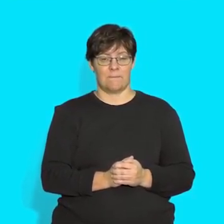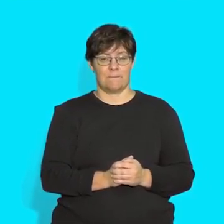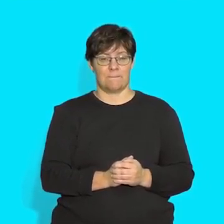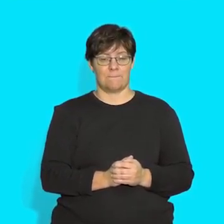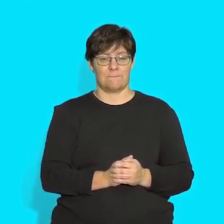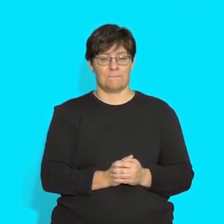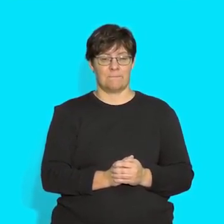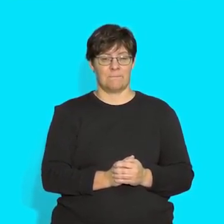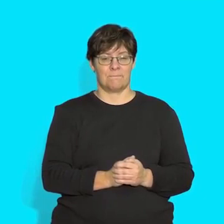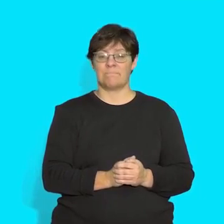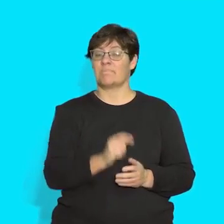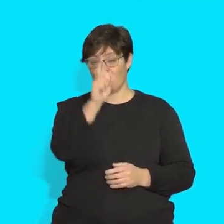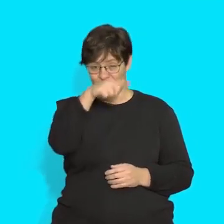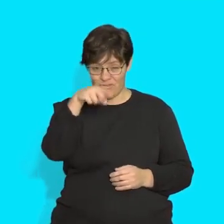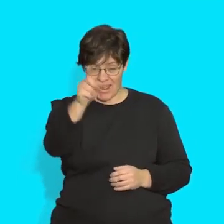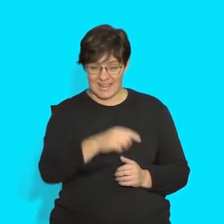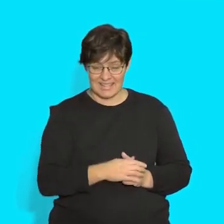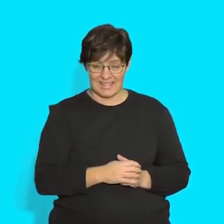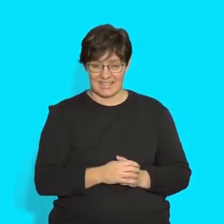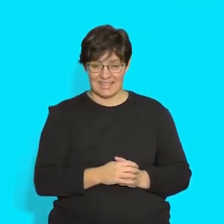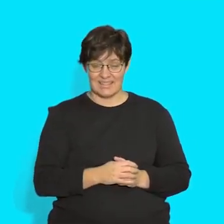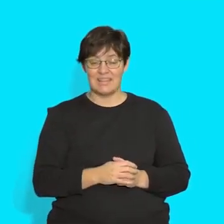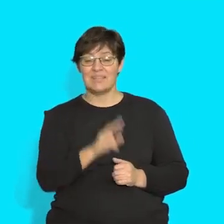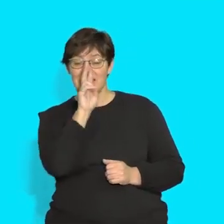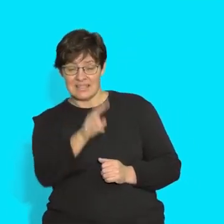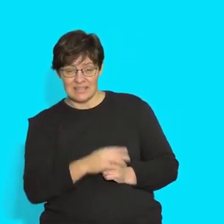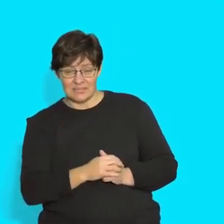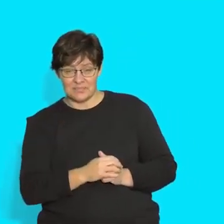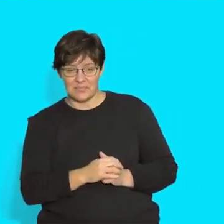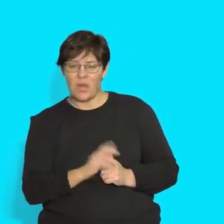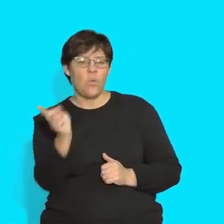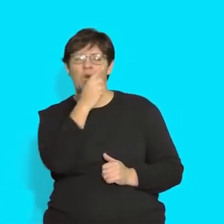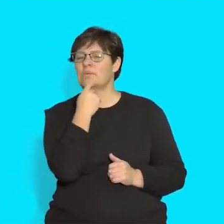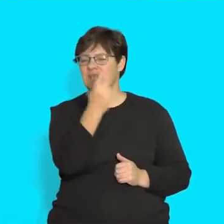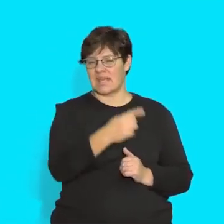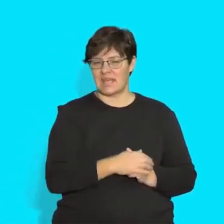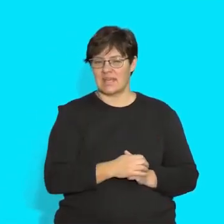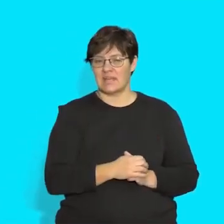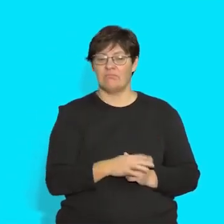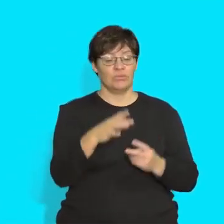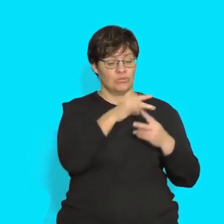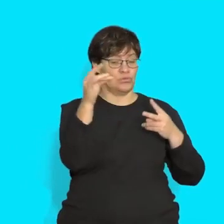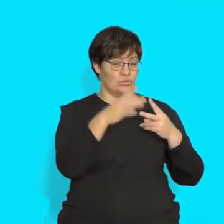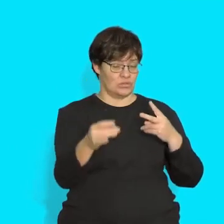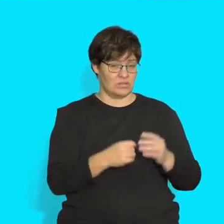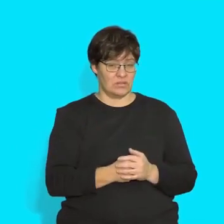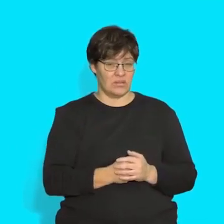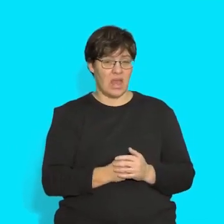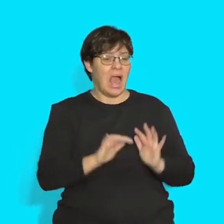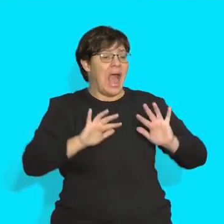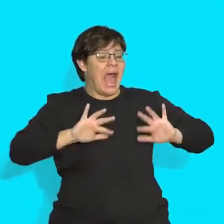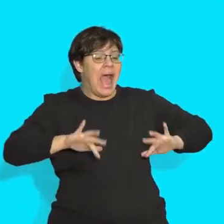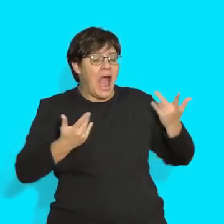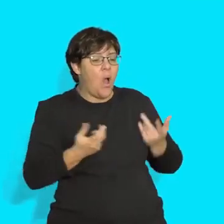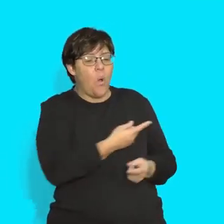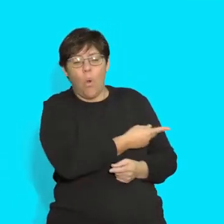That's right! Listen! What would you say? Choose? How is everyone at home?